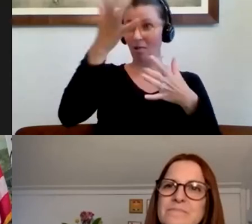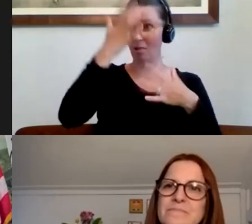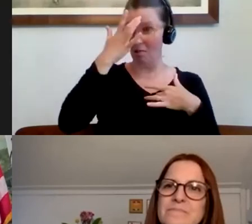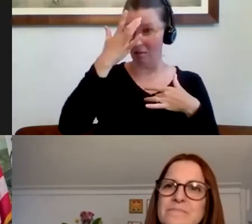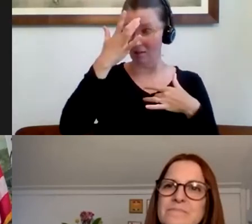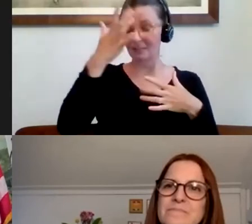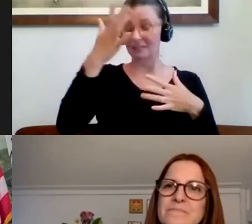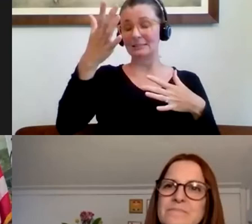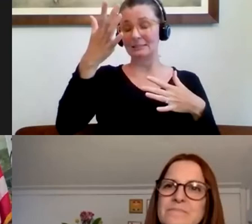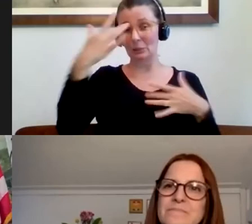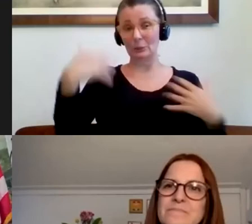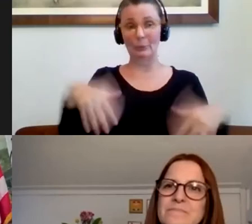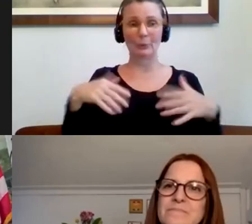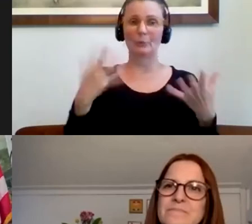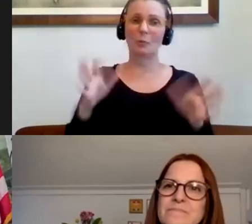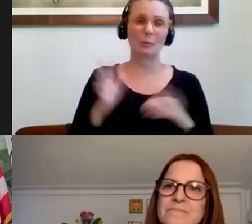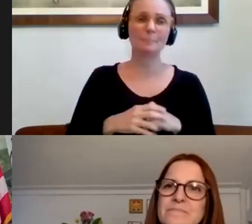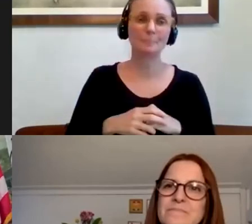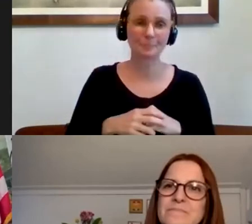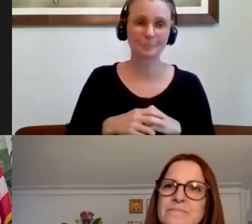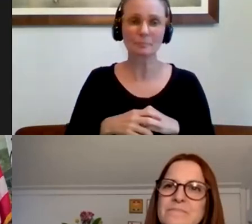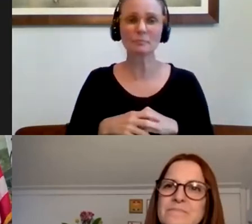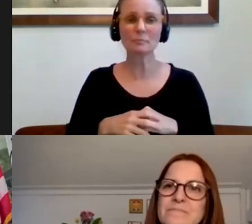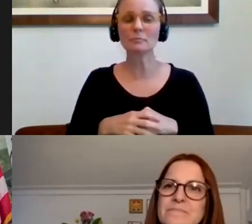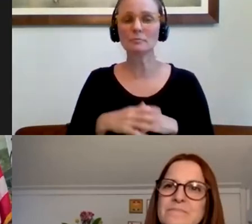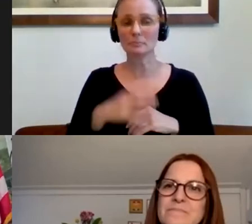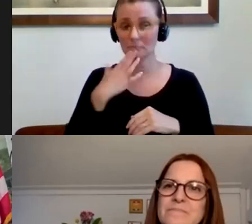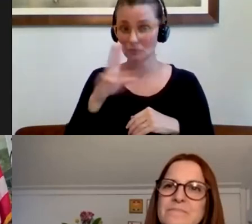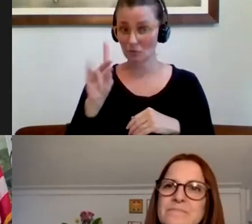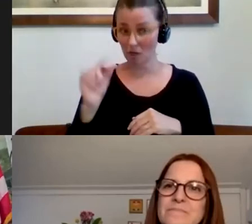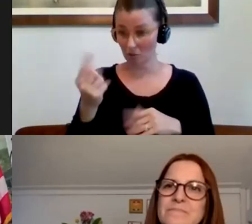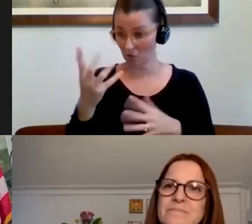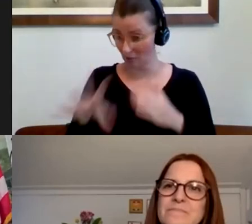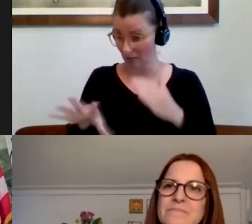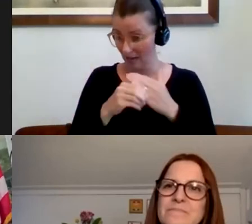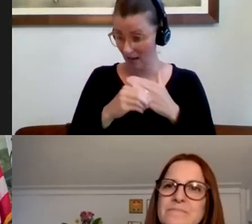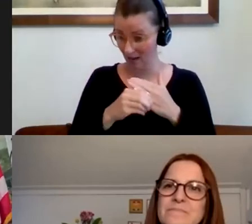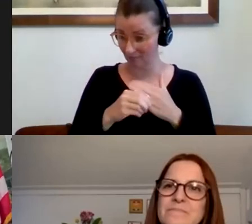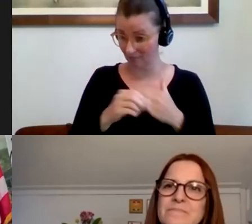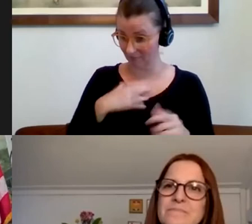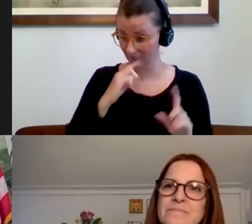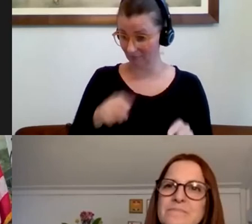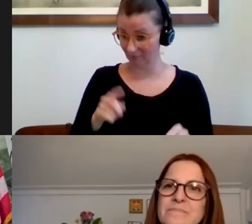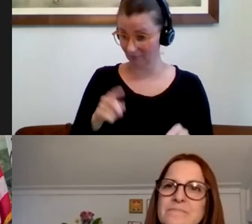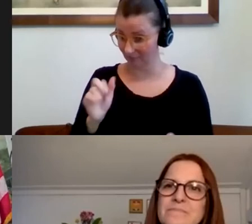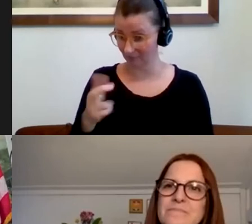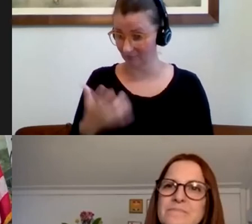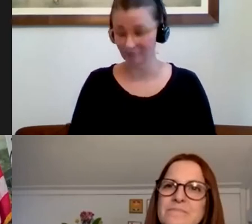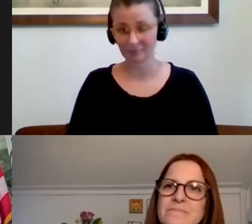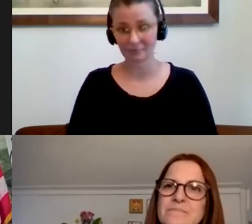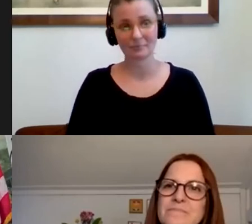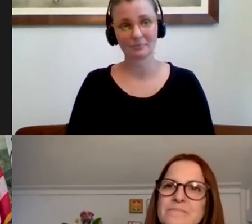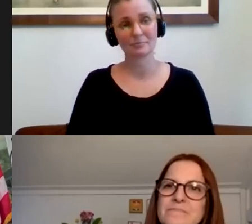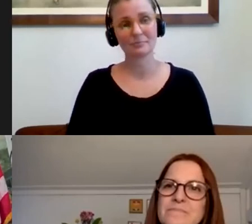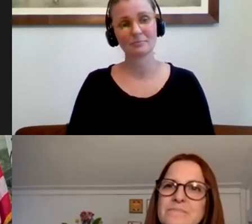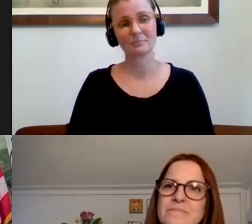more to come on that as we figure it out. But thank you for that question. Doug, did you want to, um, do you want to respond to that at all? Well, let me just